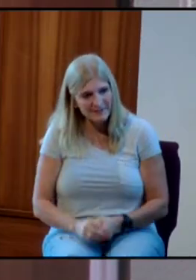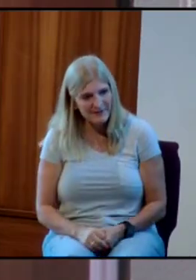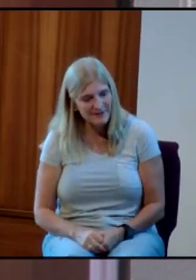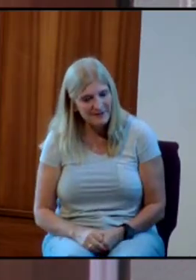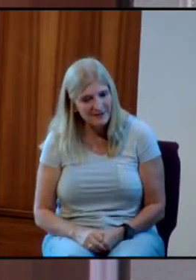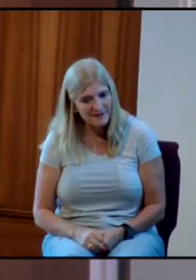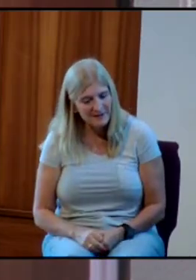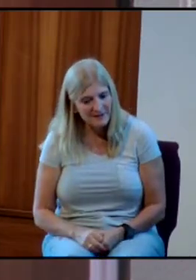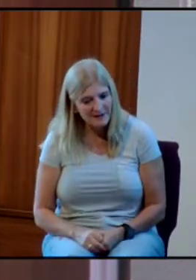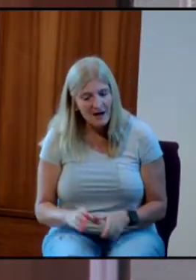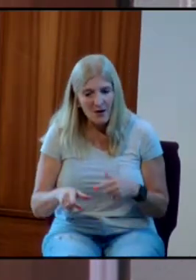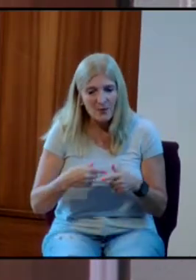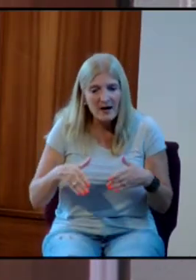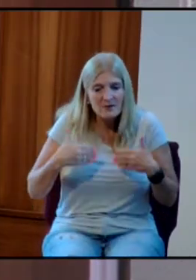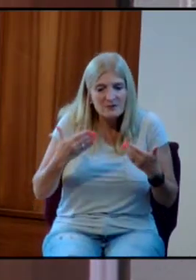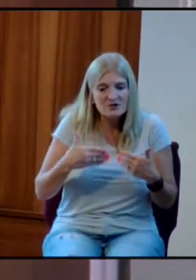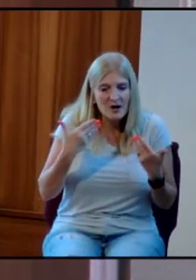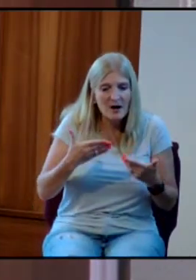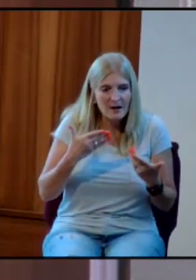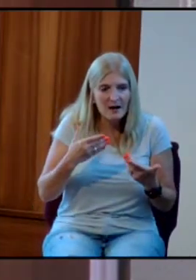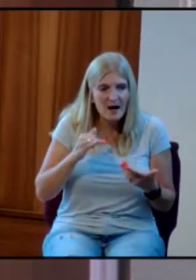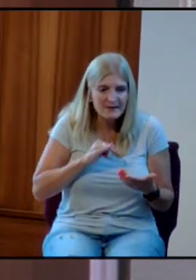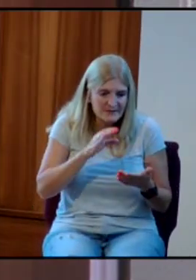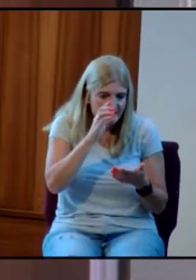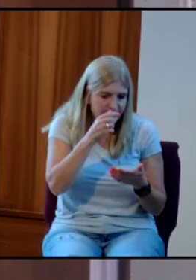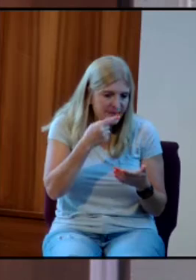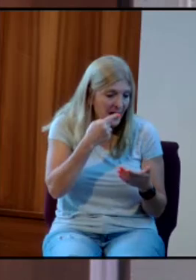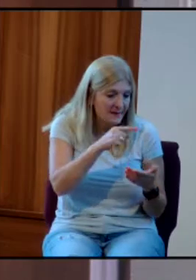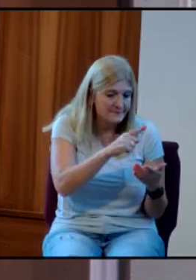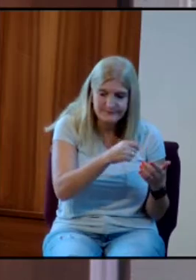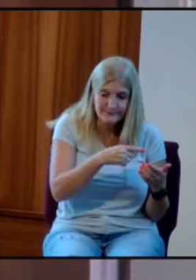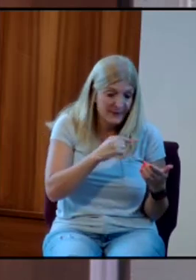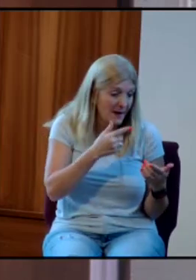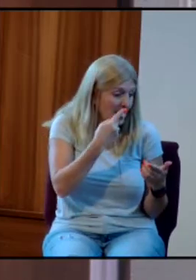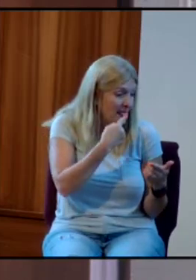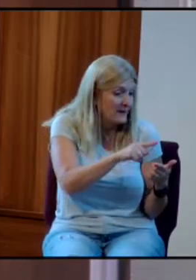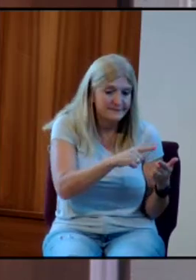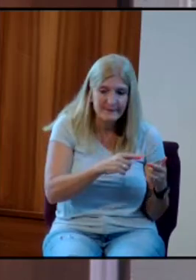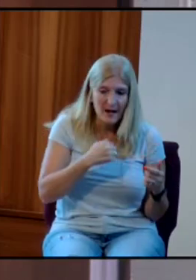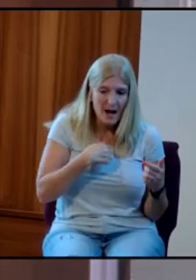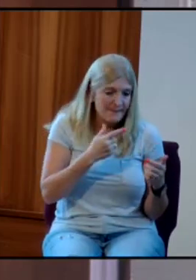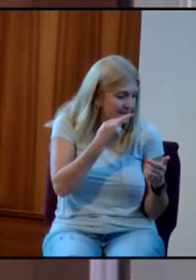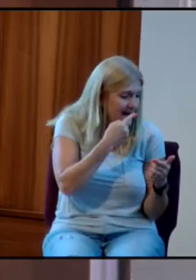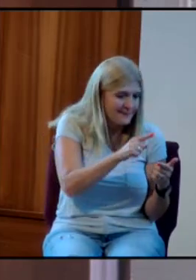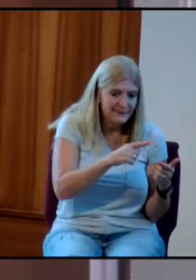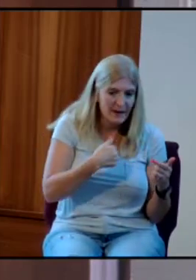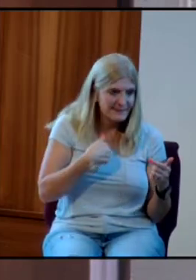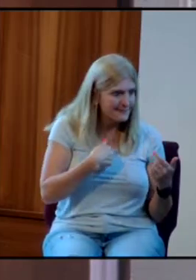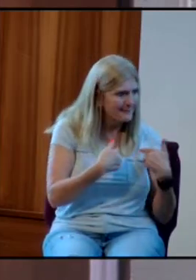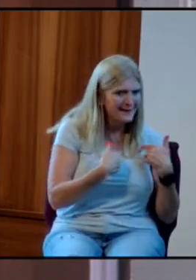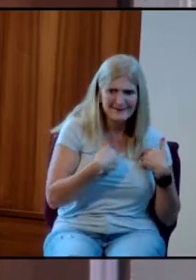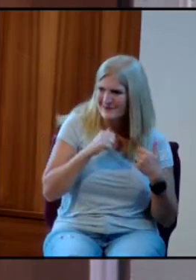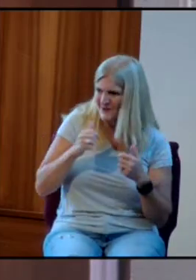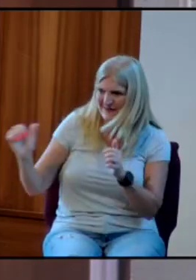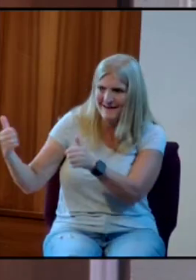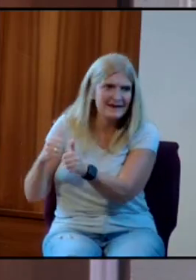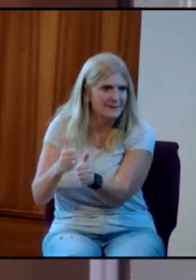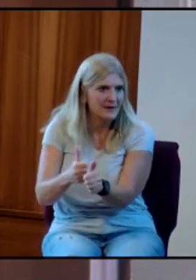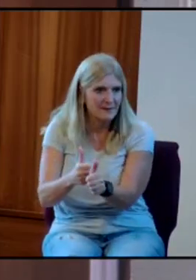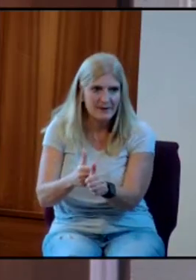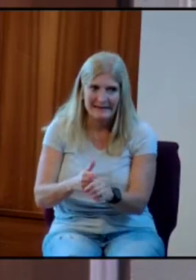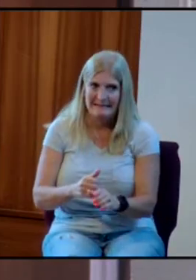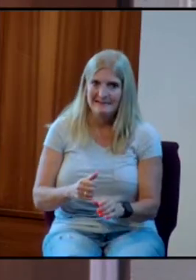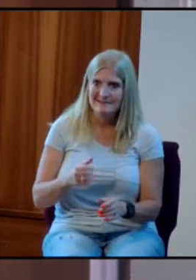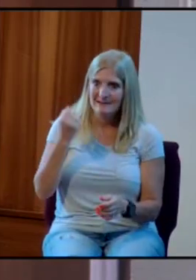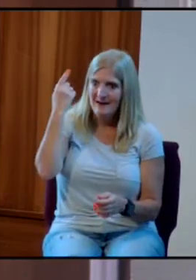When I was younger, I used to keep track. Man, I'm way ahead of her. She's not keeping up with me. Okay. I learned that was